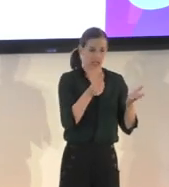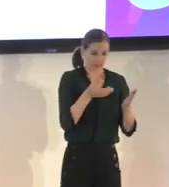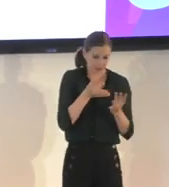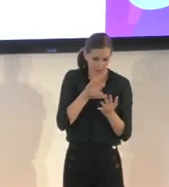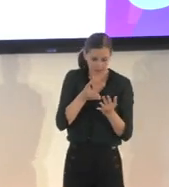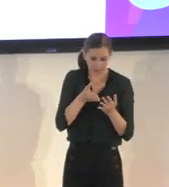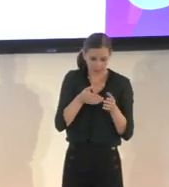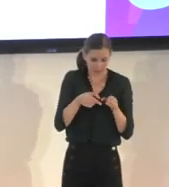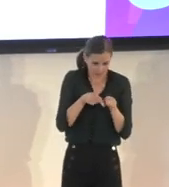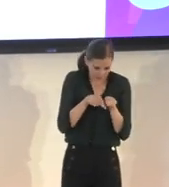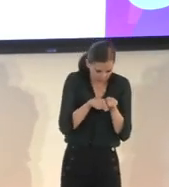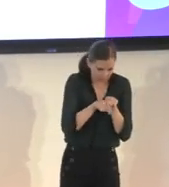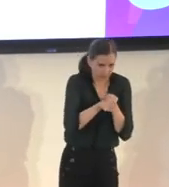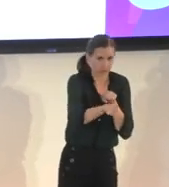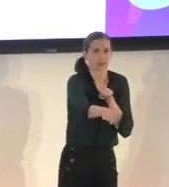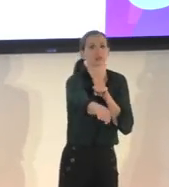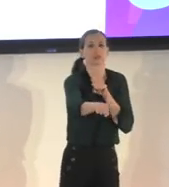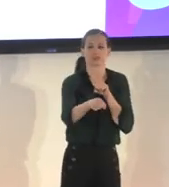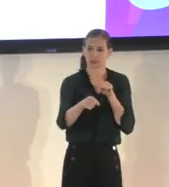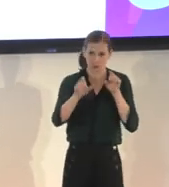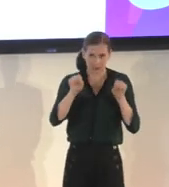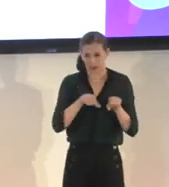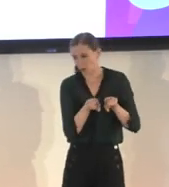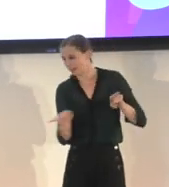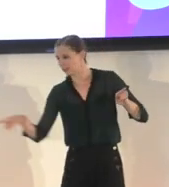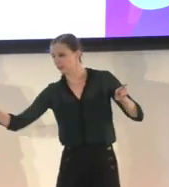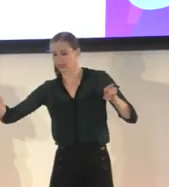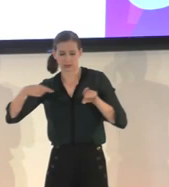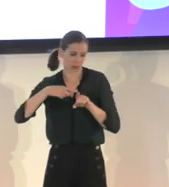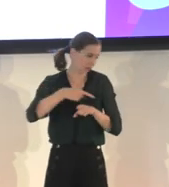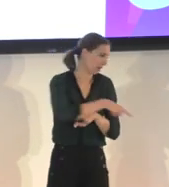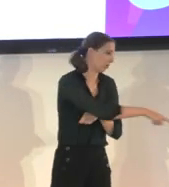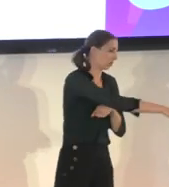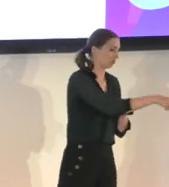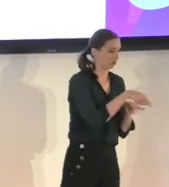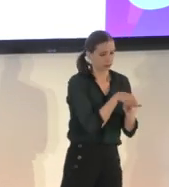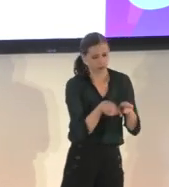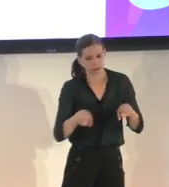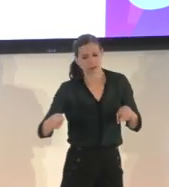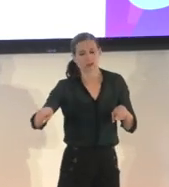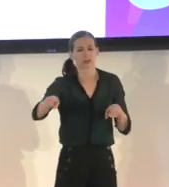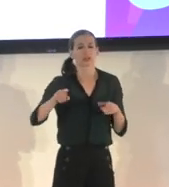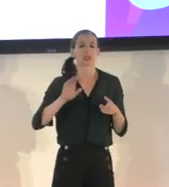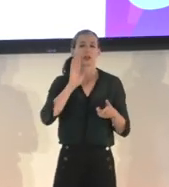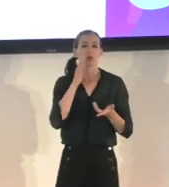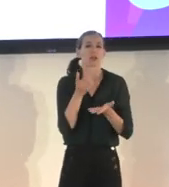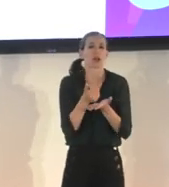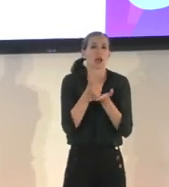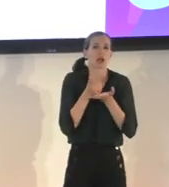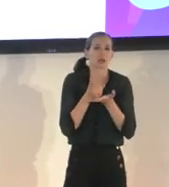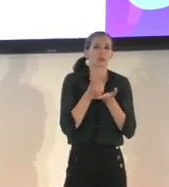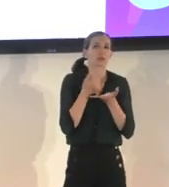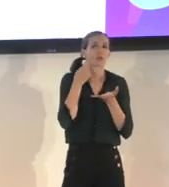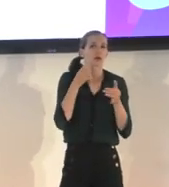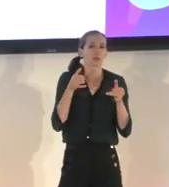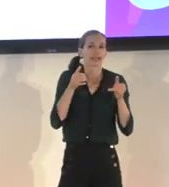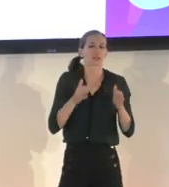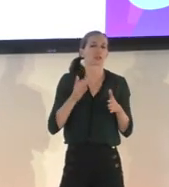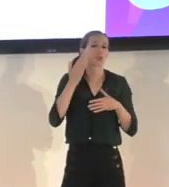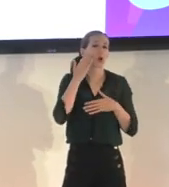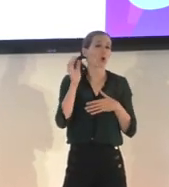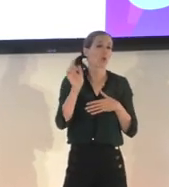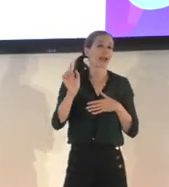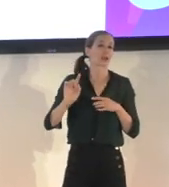But it would be wonderful if players could know where they're going in more linear experiences and